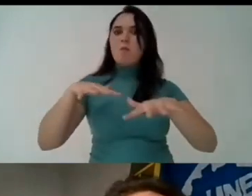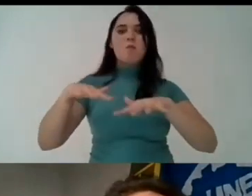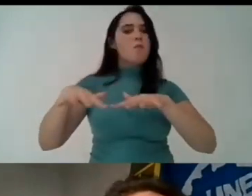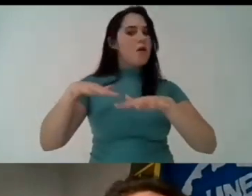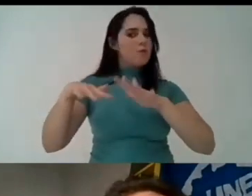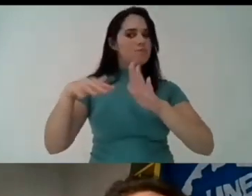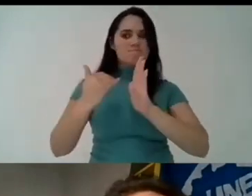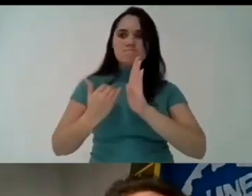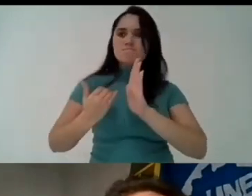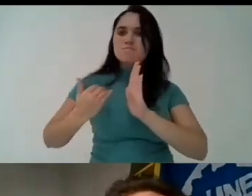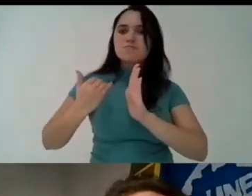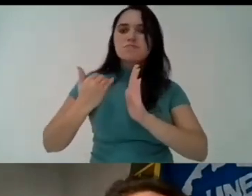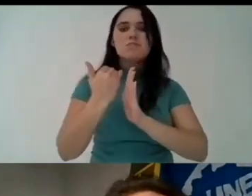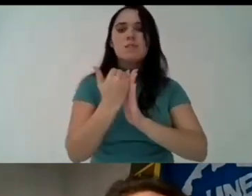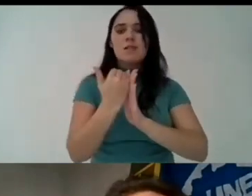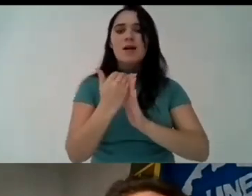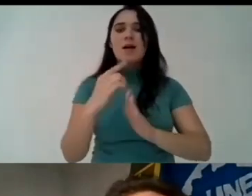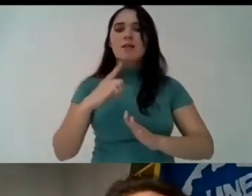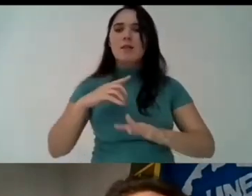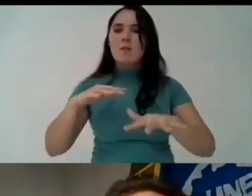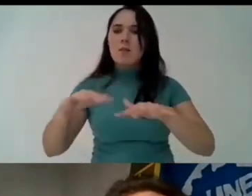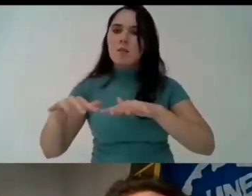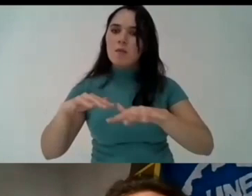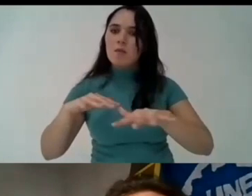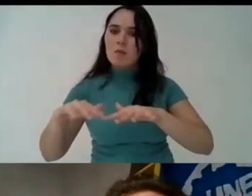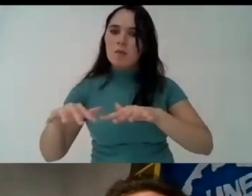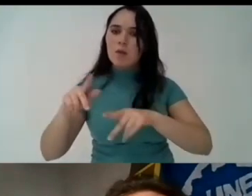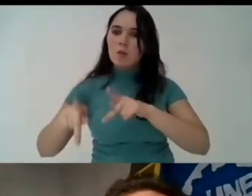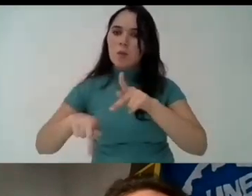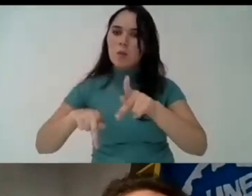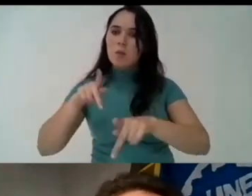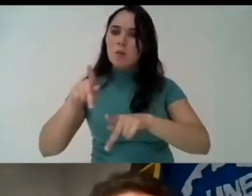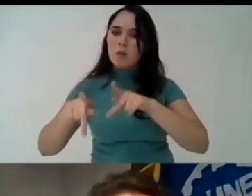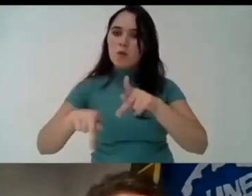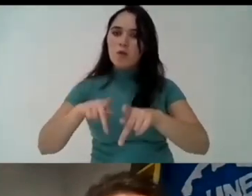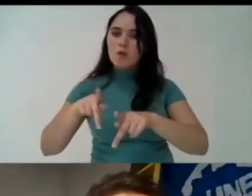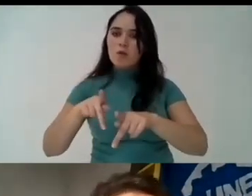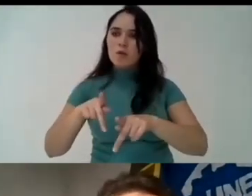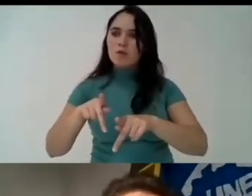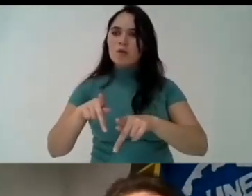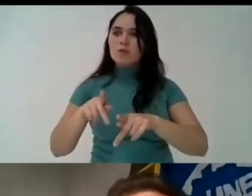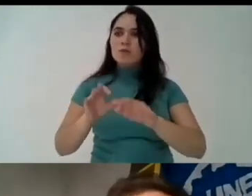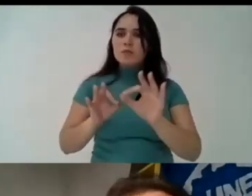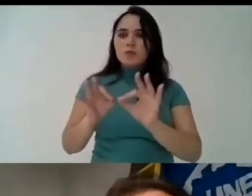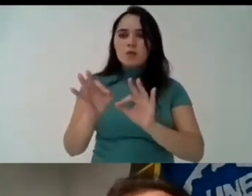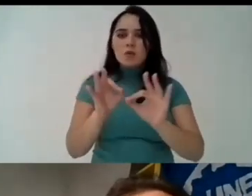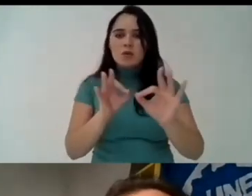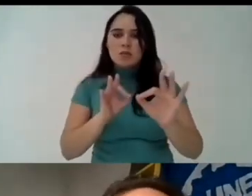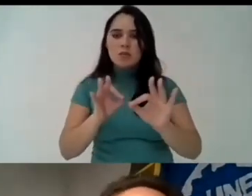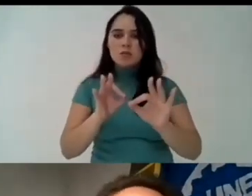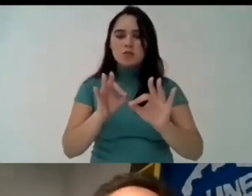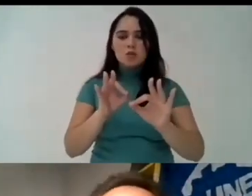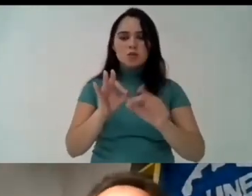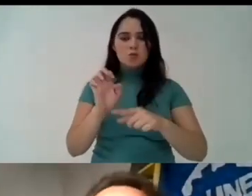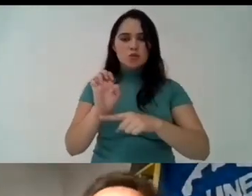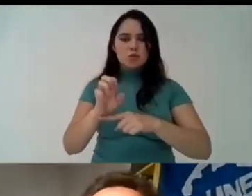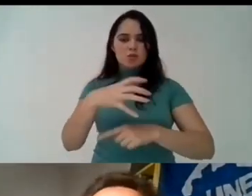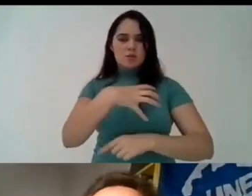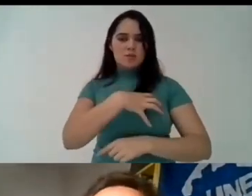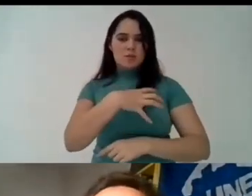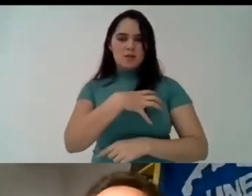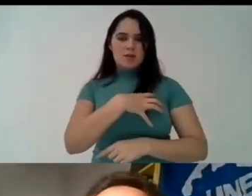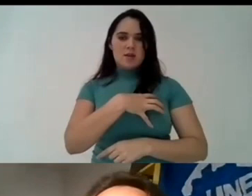here in here bahia here the area of mucuiba we have uh the movement of the